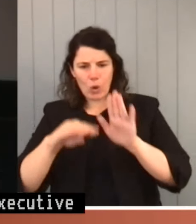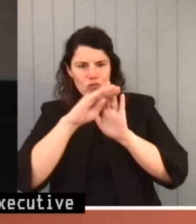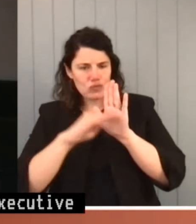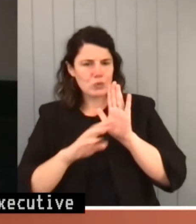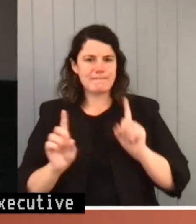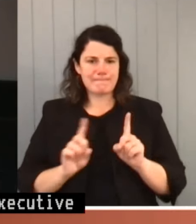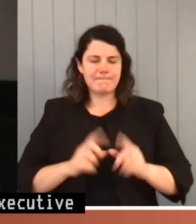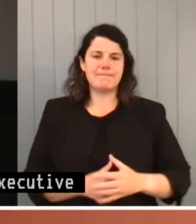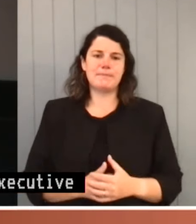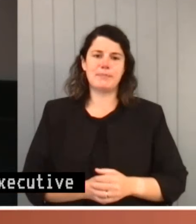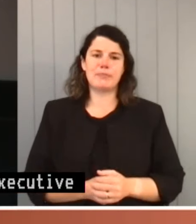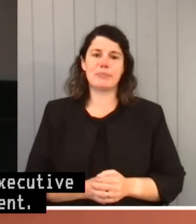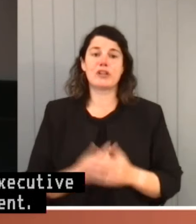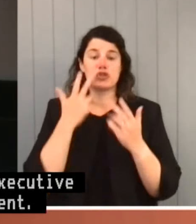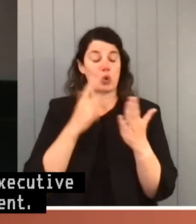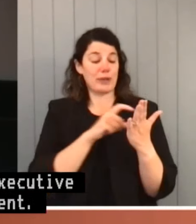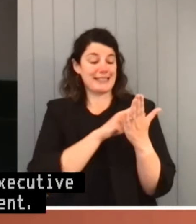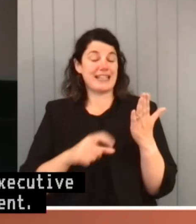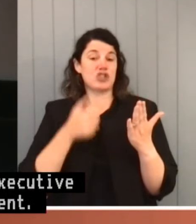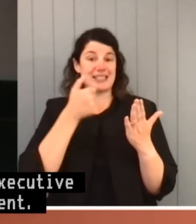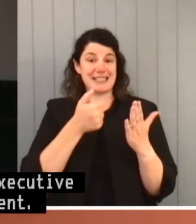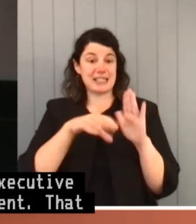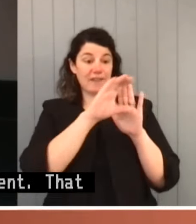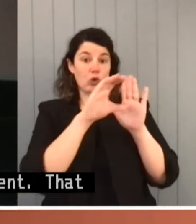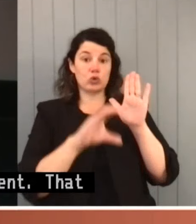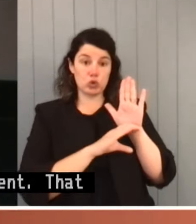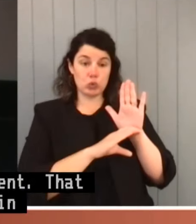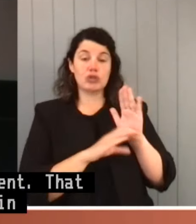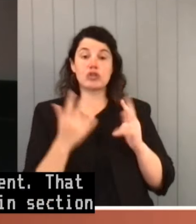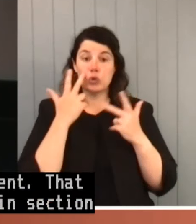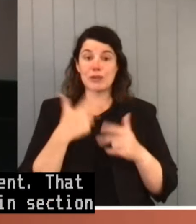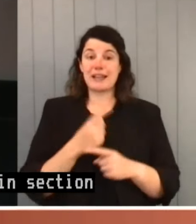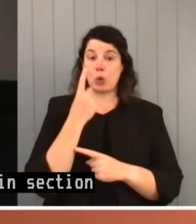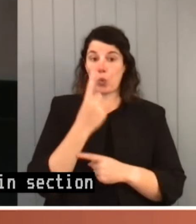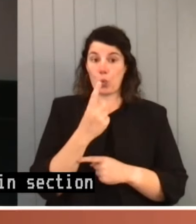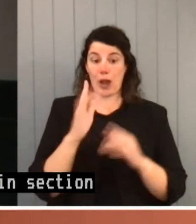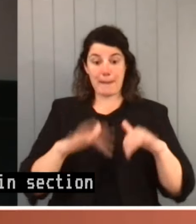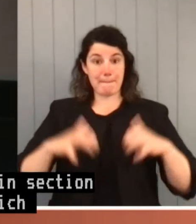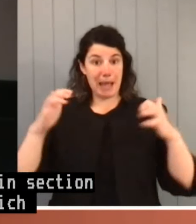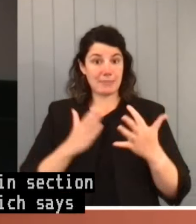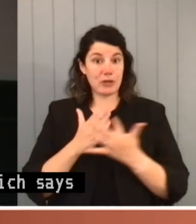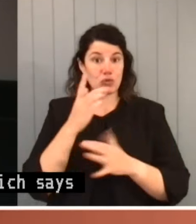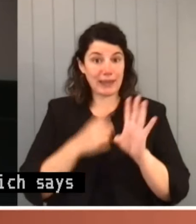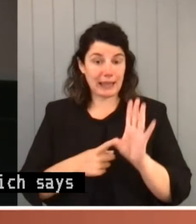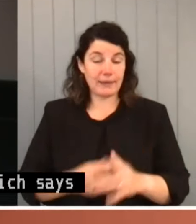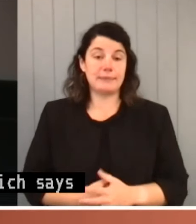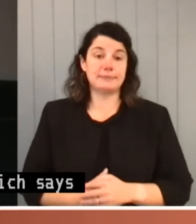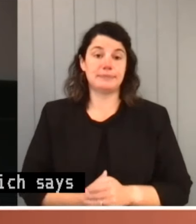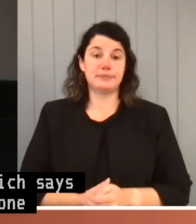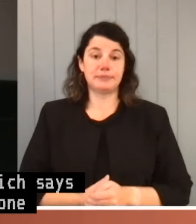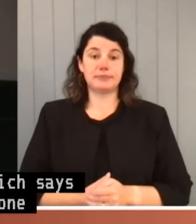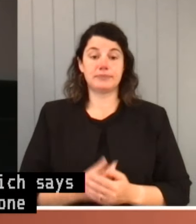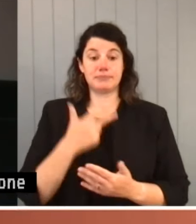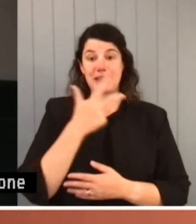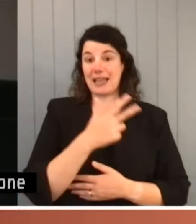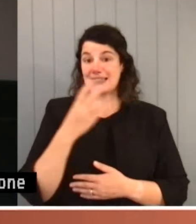reflected in Section 6 of the Constitution, which says you have to have at least one session of Parliament during the year. Section 83 of the